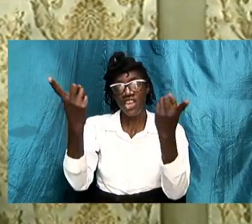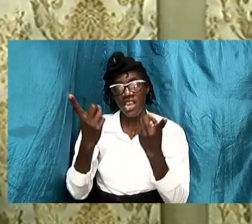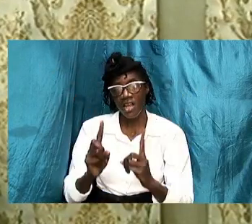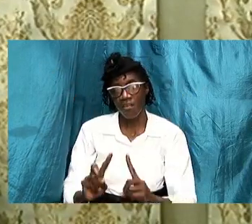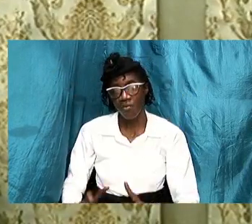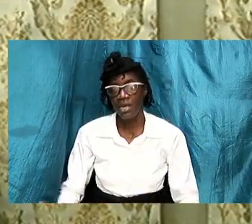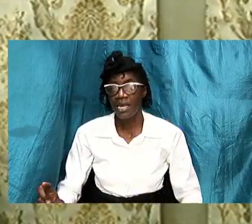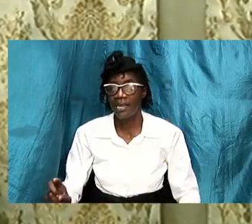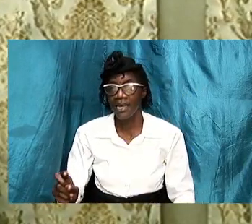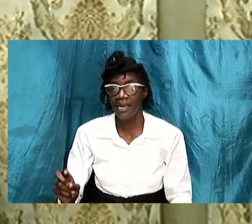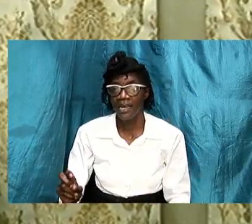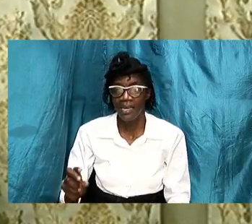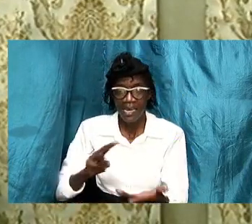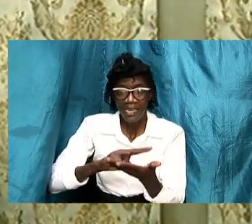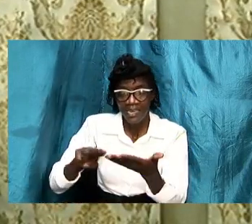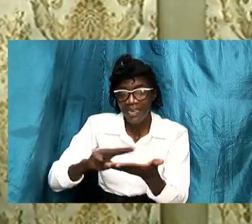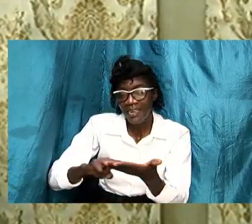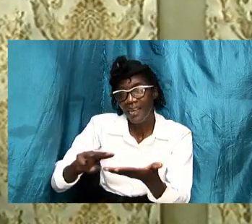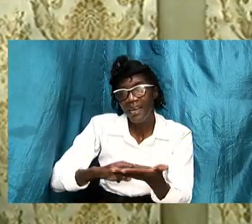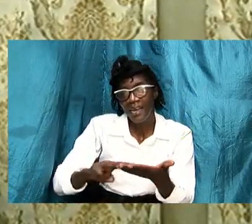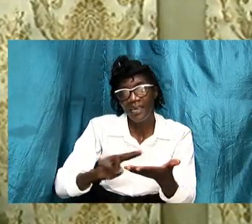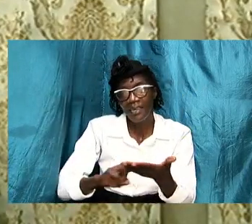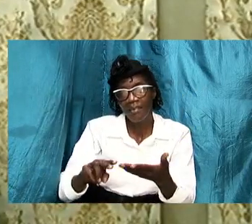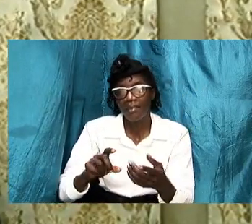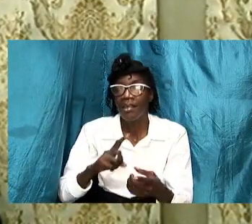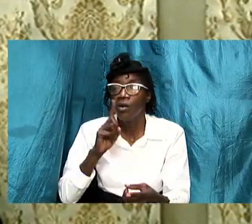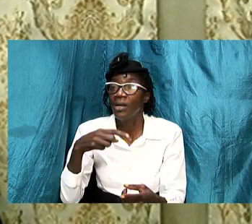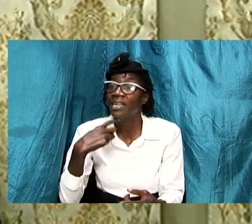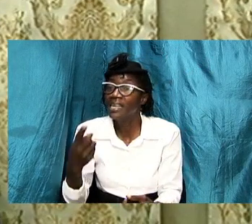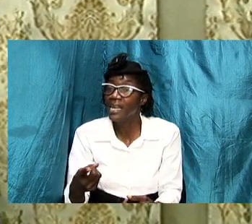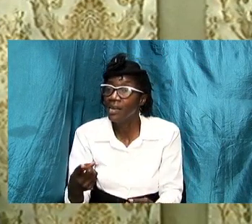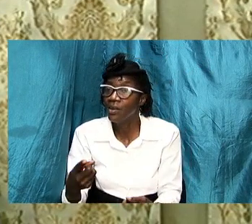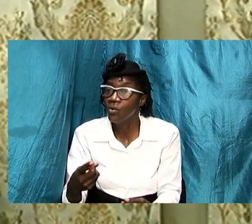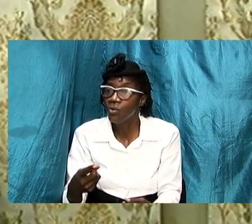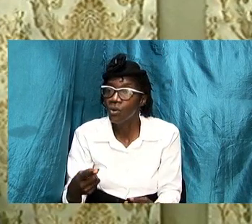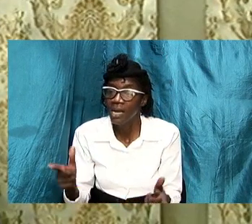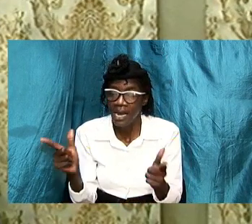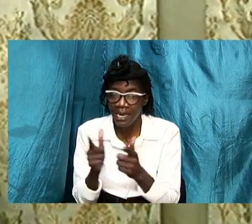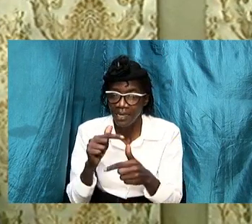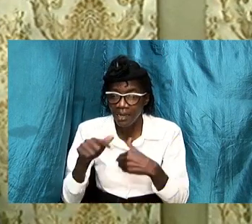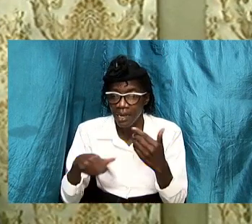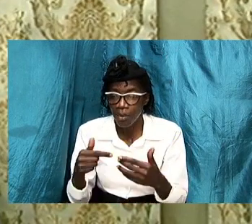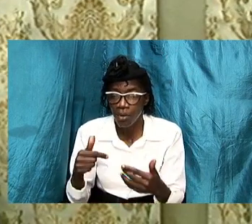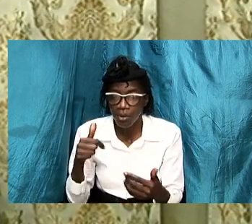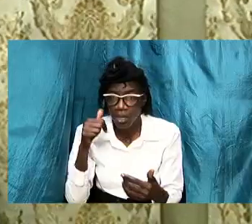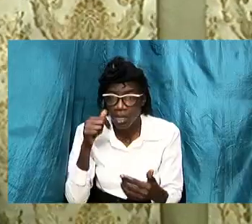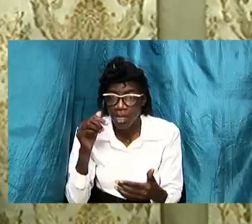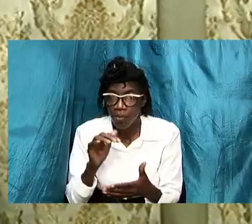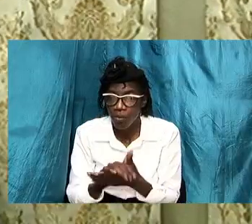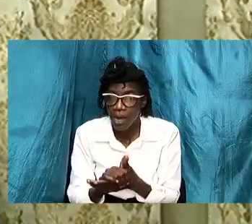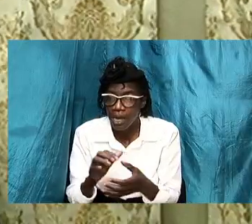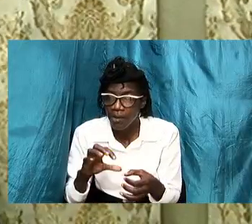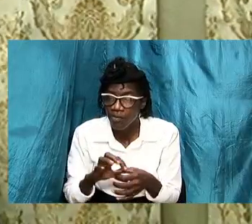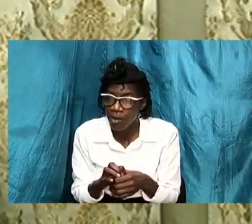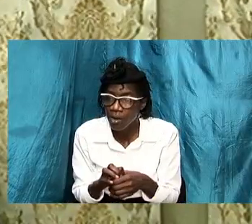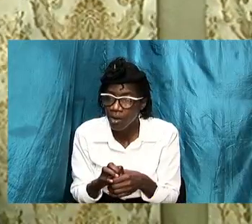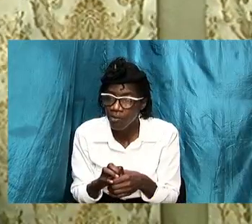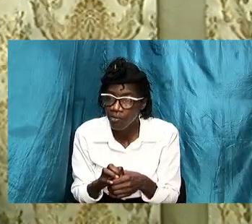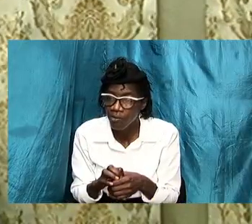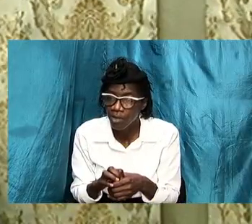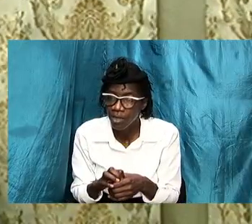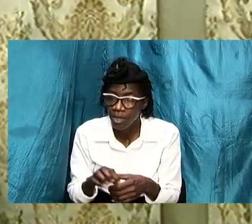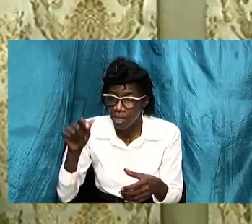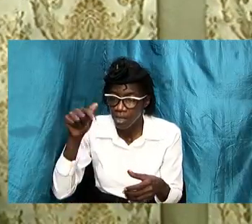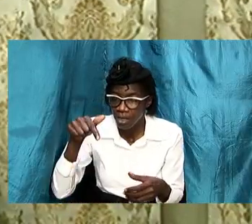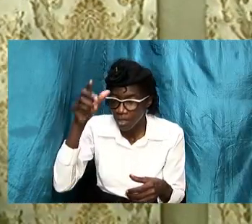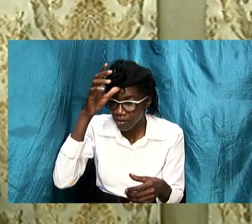thing can work i'm going to tell us a little bit about um the wife of this man